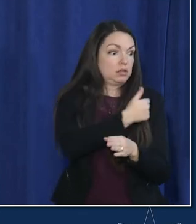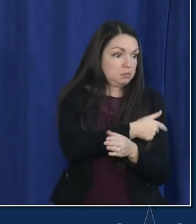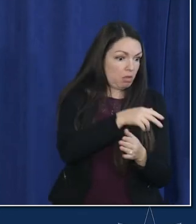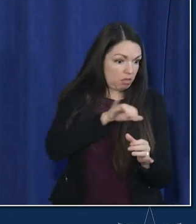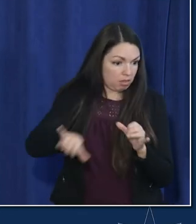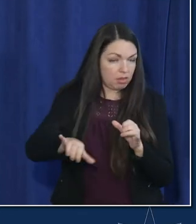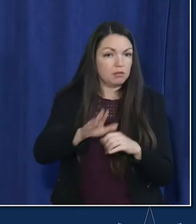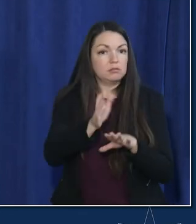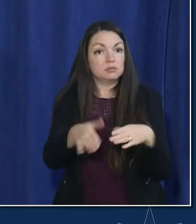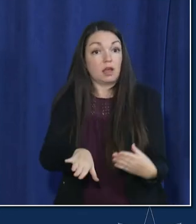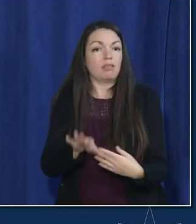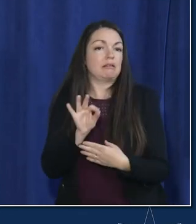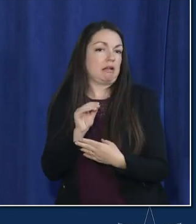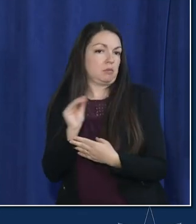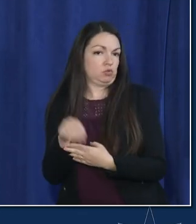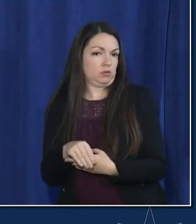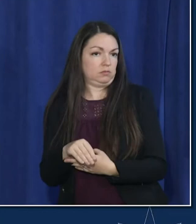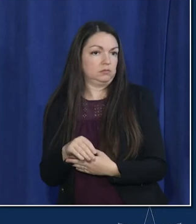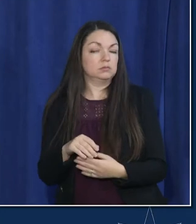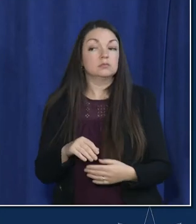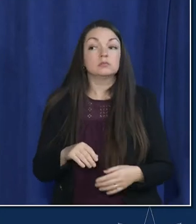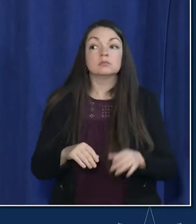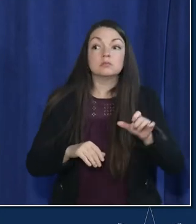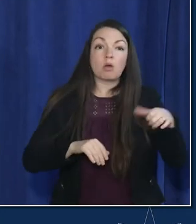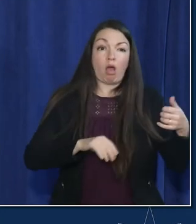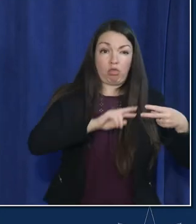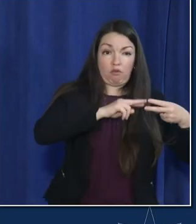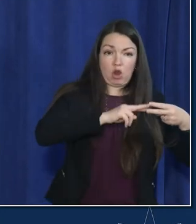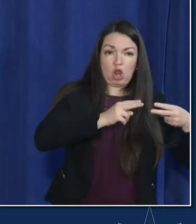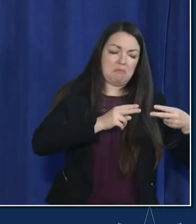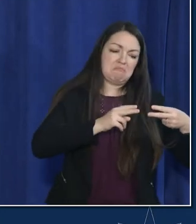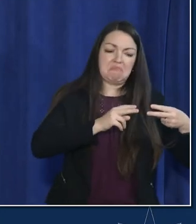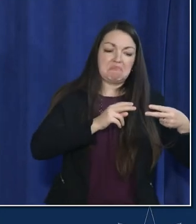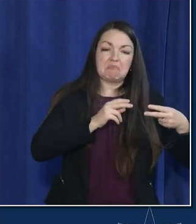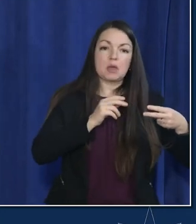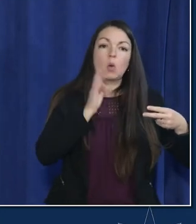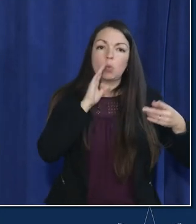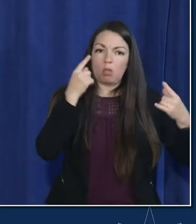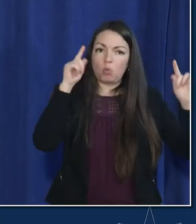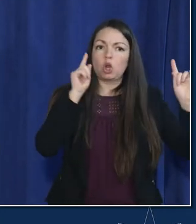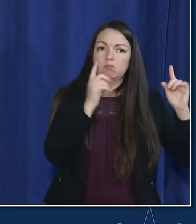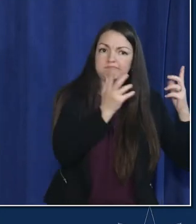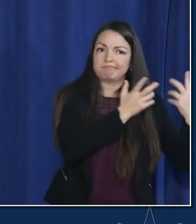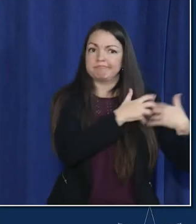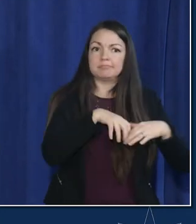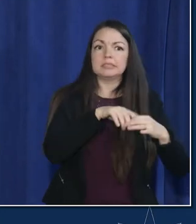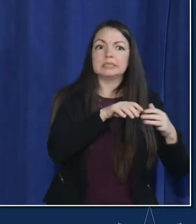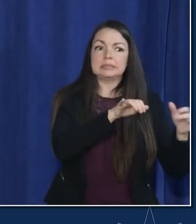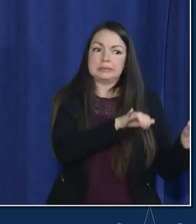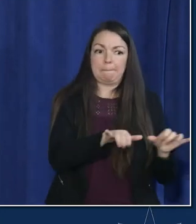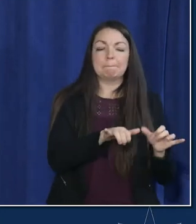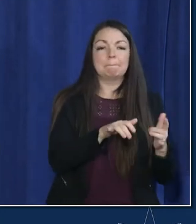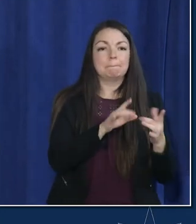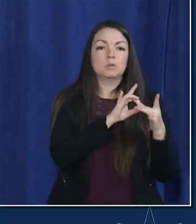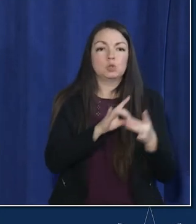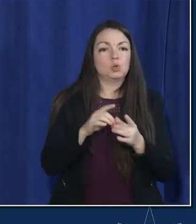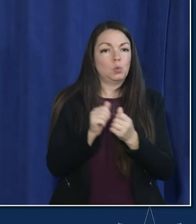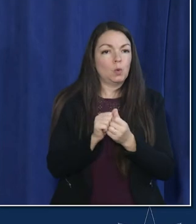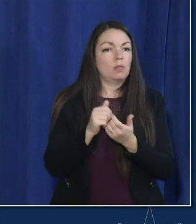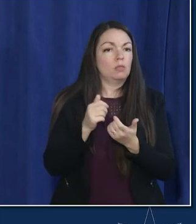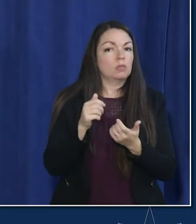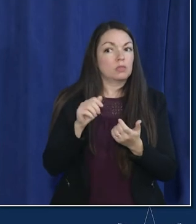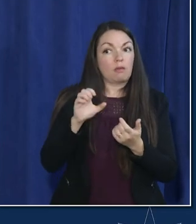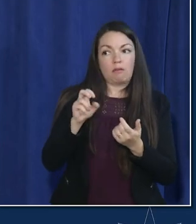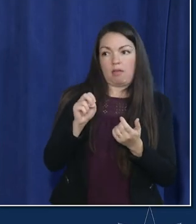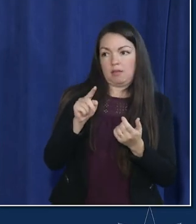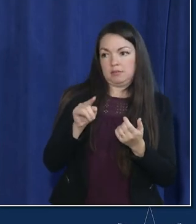would not expect that to work differently against a variant because it doesn't have to do with the genetic code it has to do with the enzymes so there we're